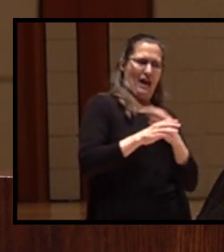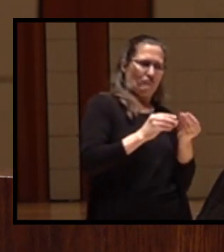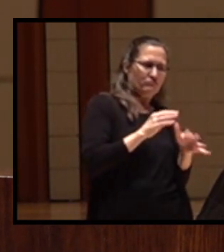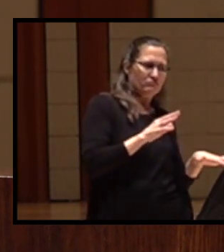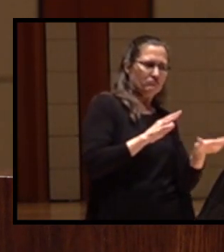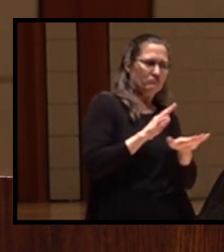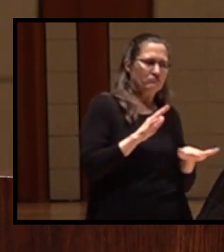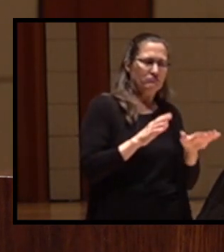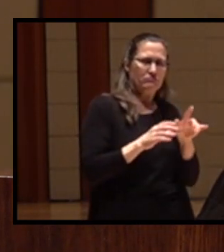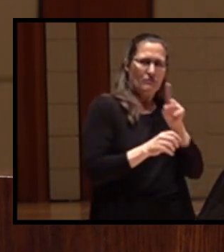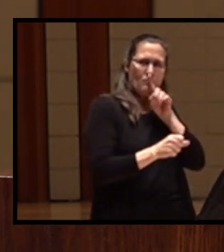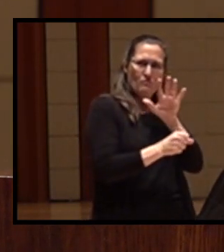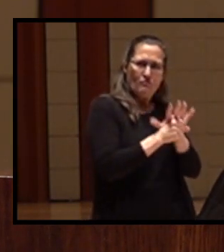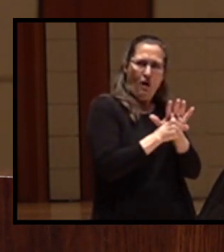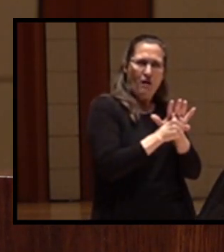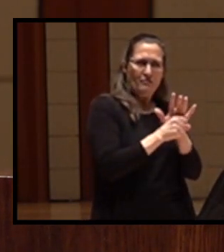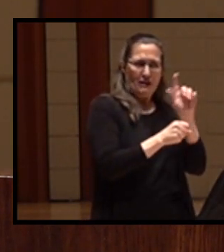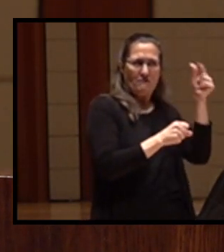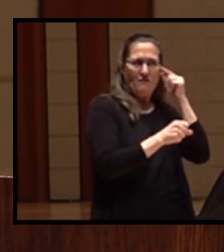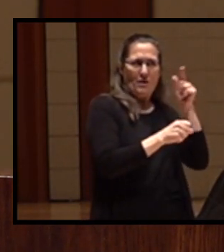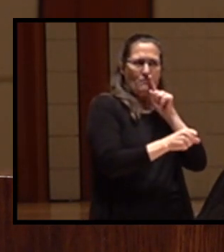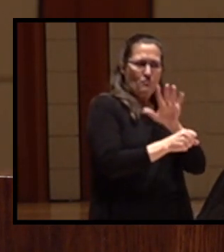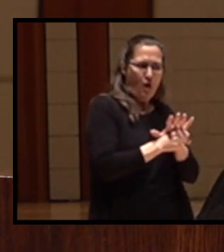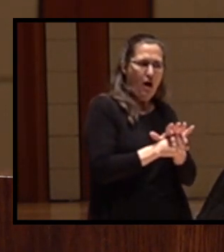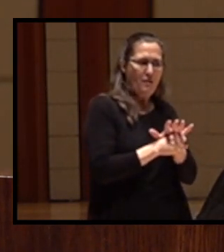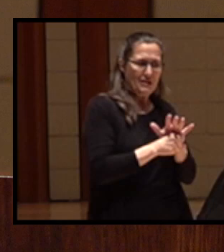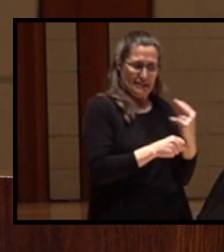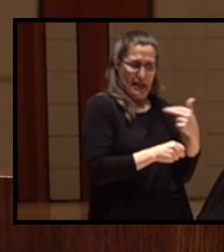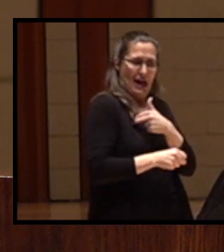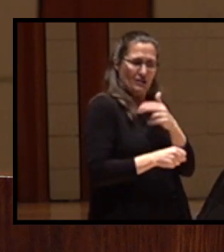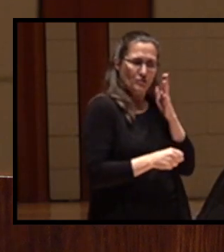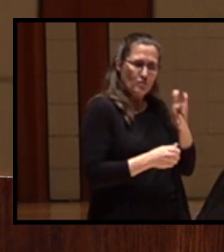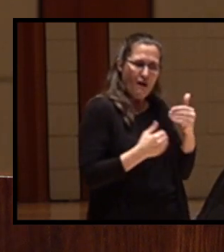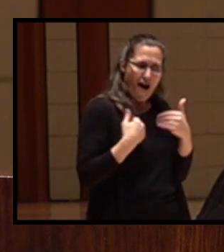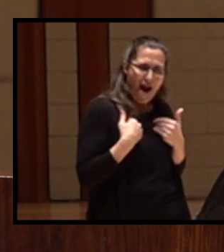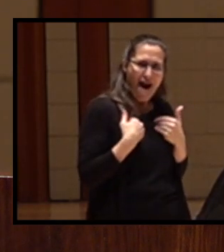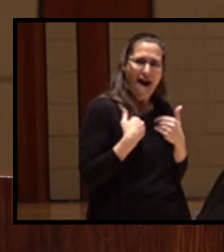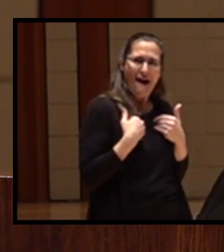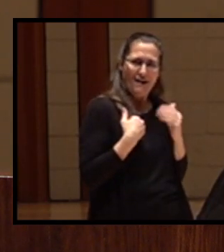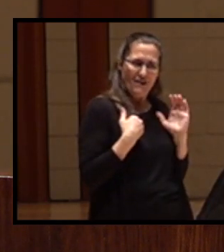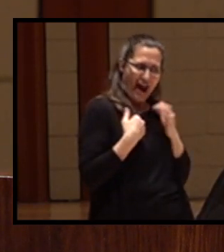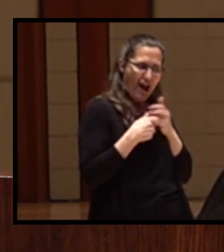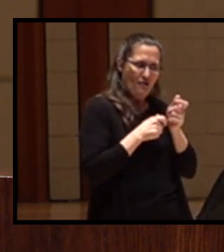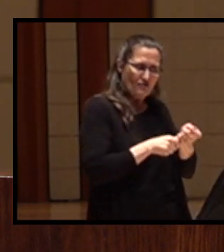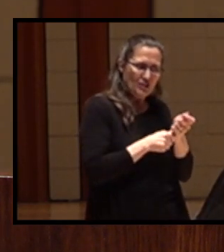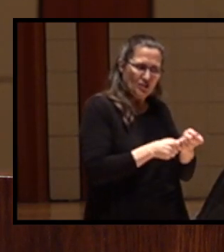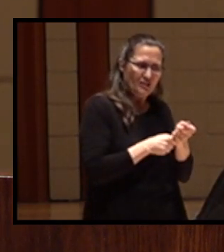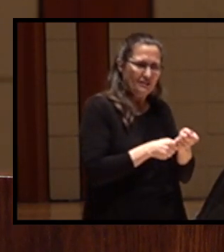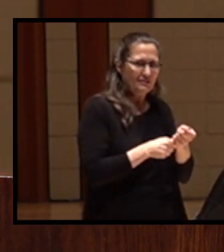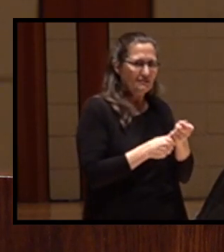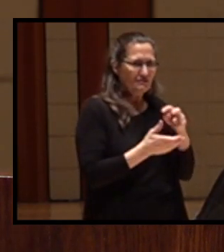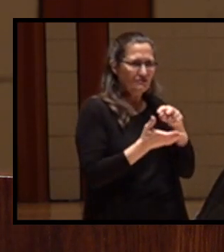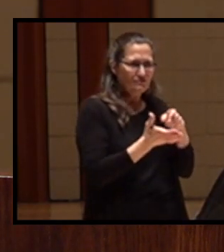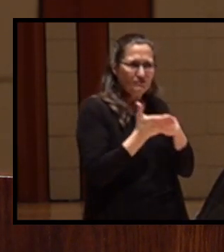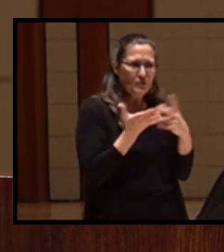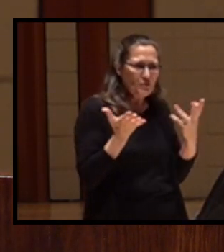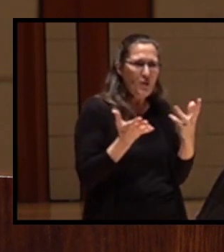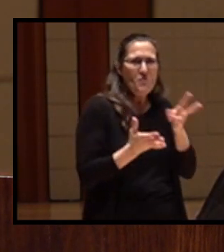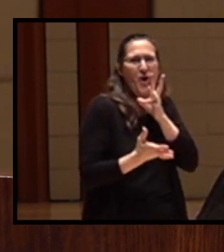the promise the federal government made to the Yuroks was that we would always have our fishing way of life, which of course requires water.